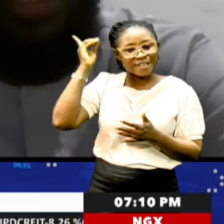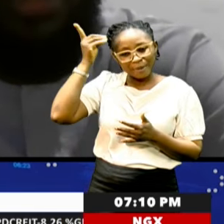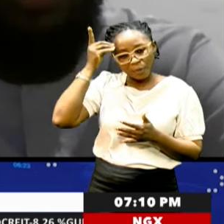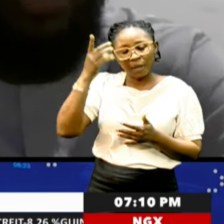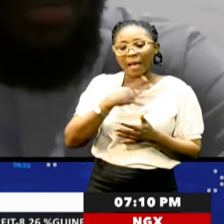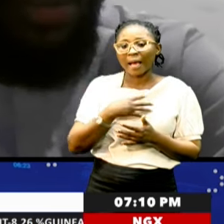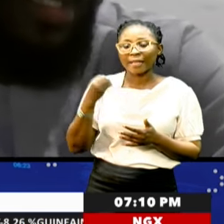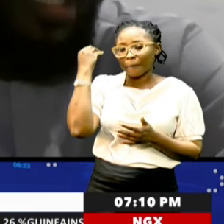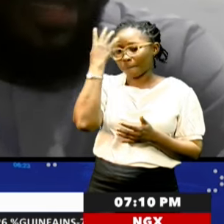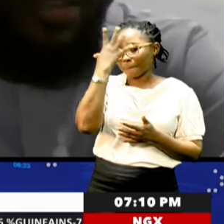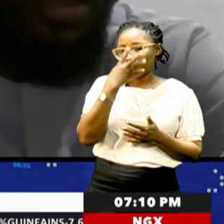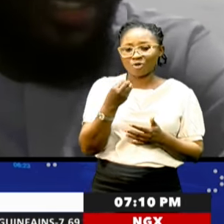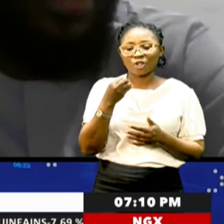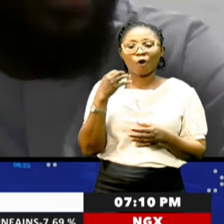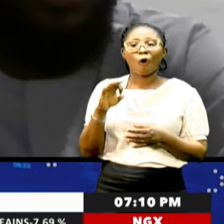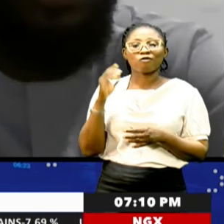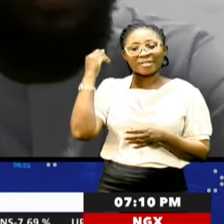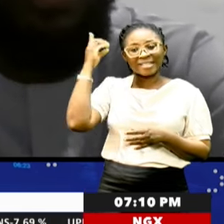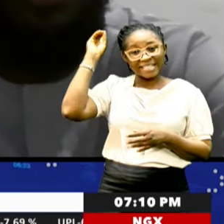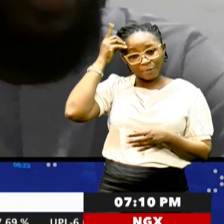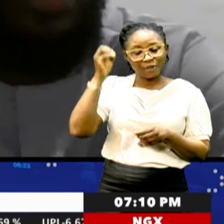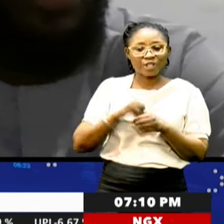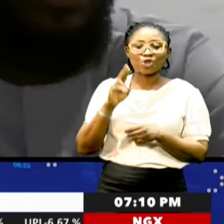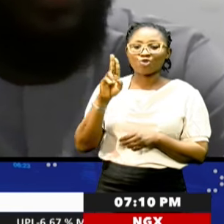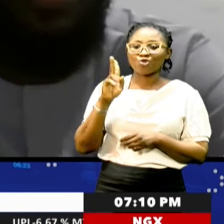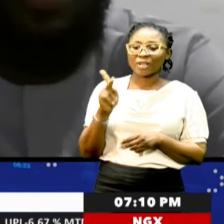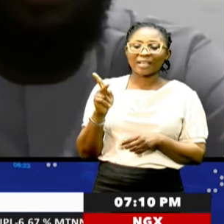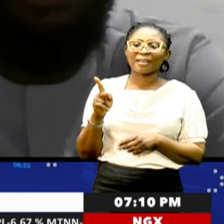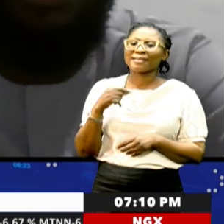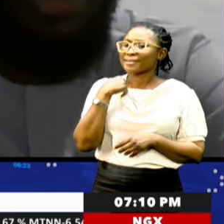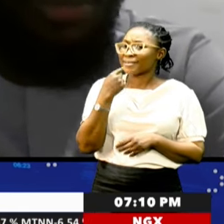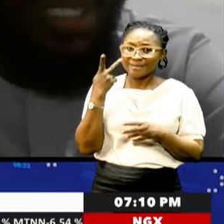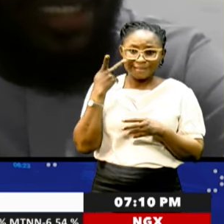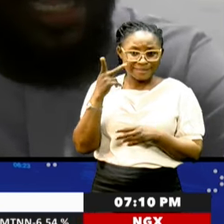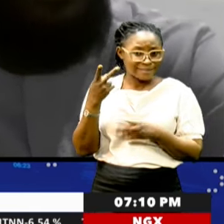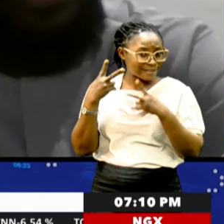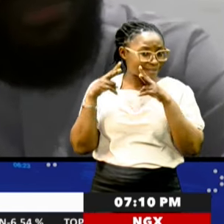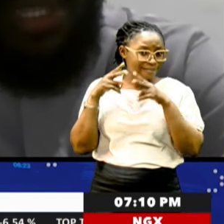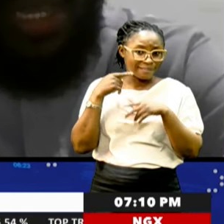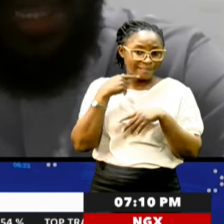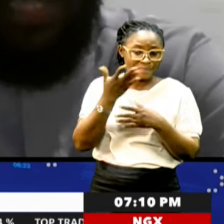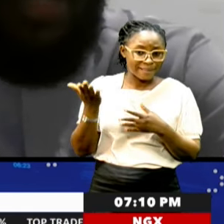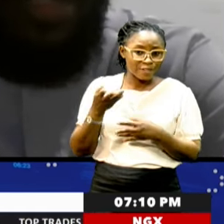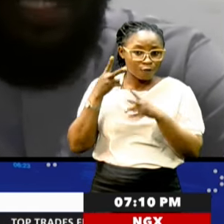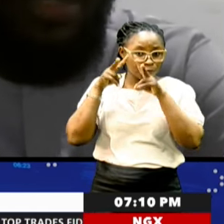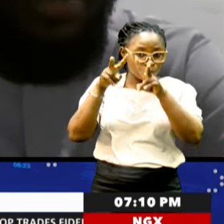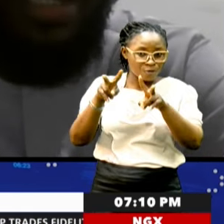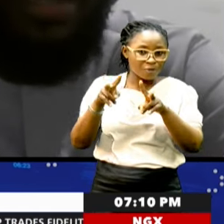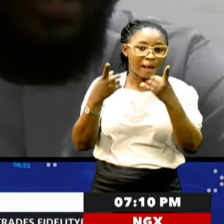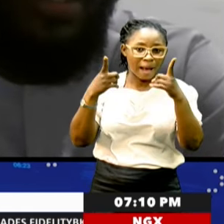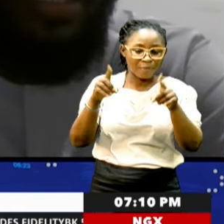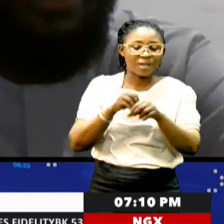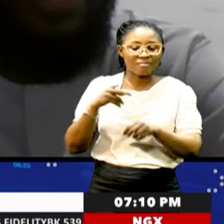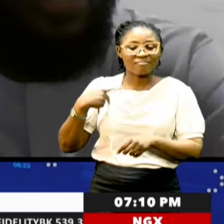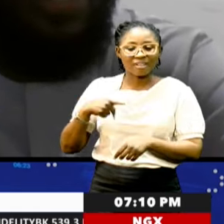the democracy in the UK. know, we've seen these views and counterviews play themselves out in